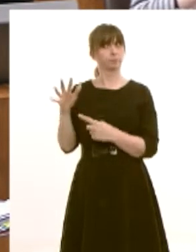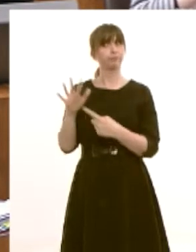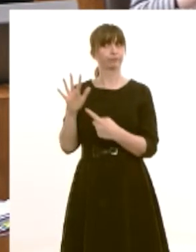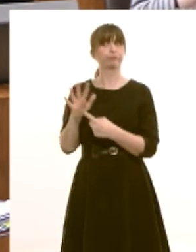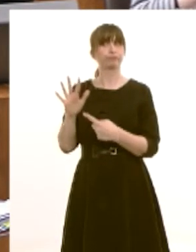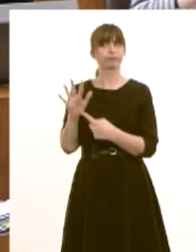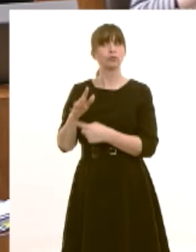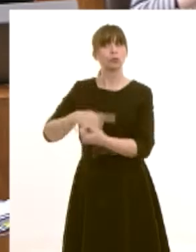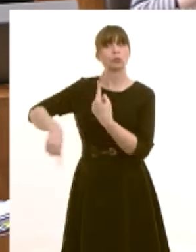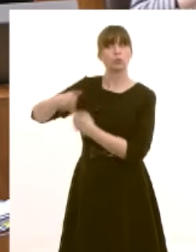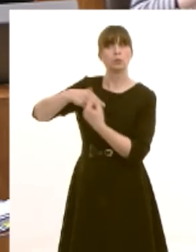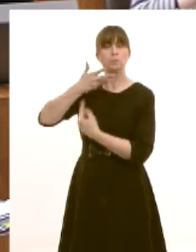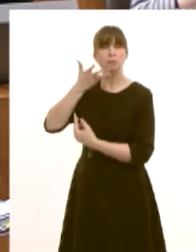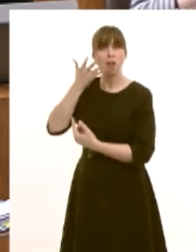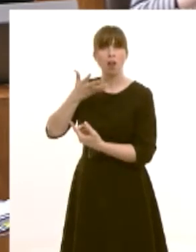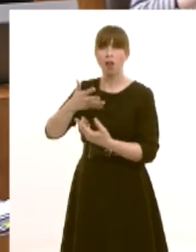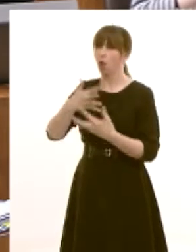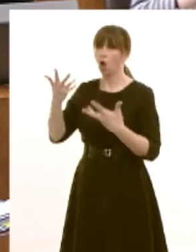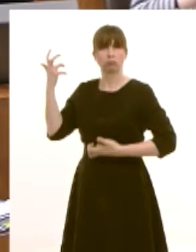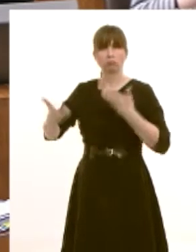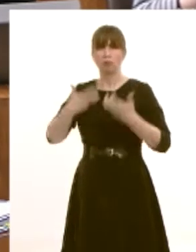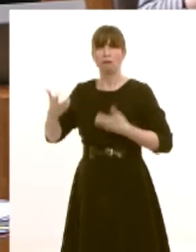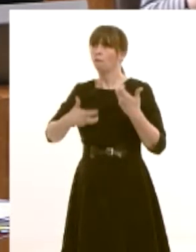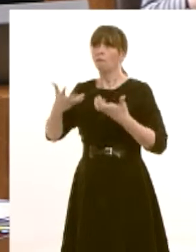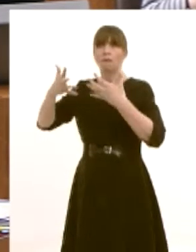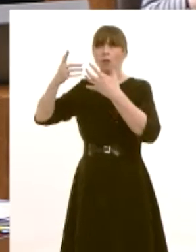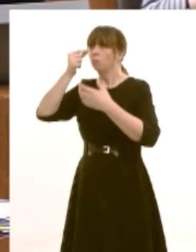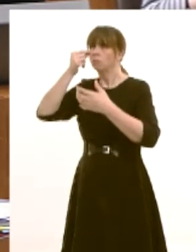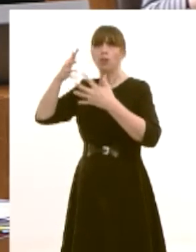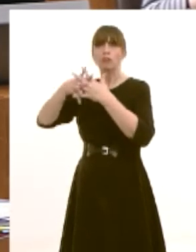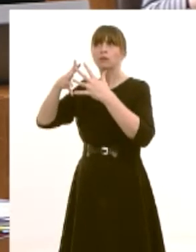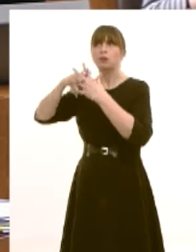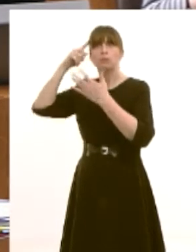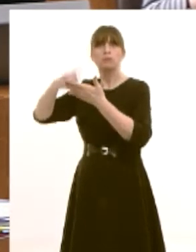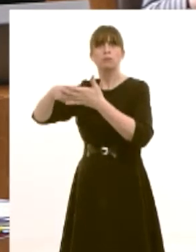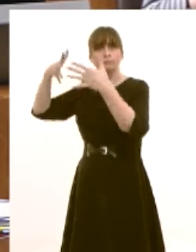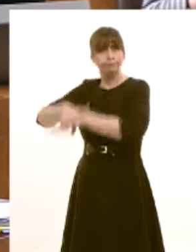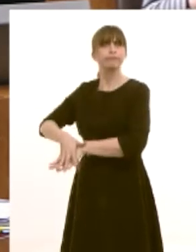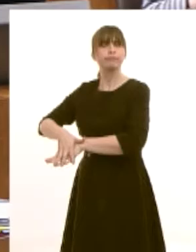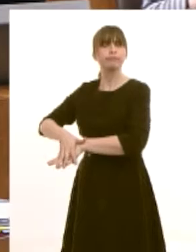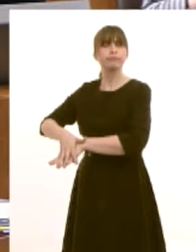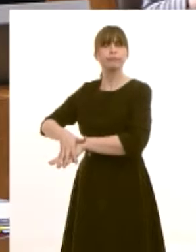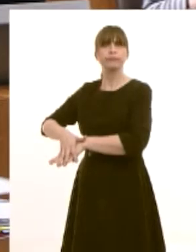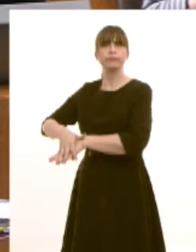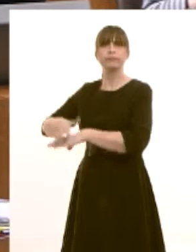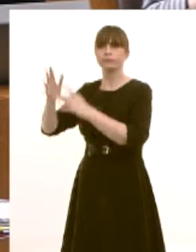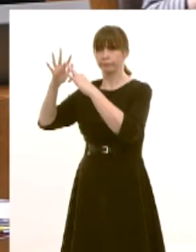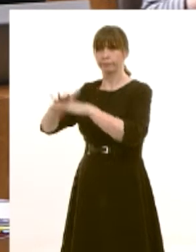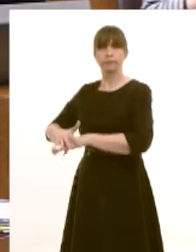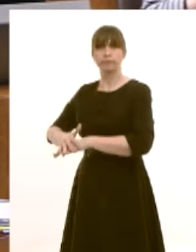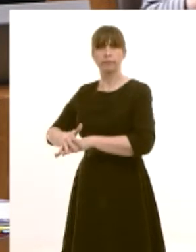important to the area and people are unhappy with rexam council's decision to demolish the building